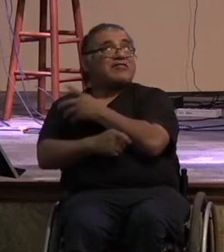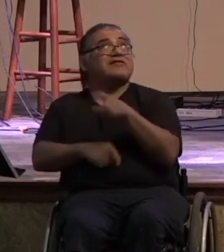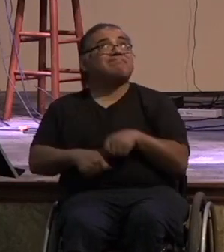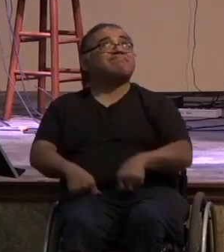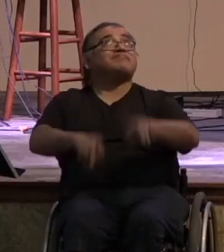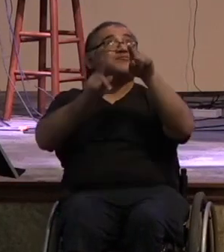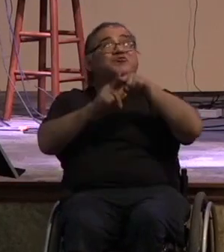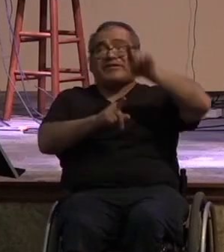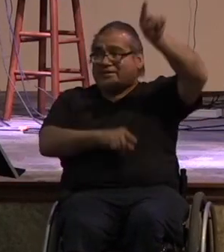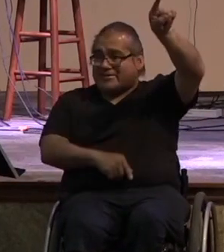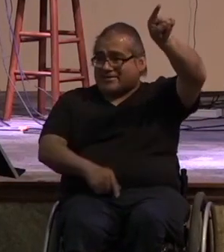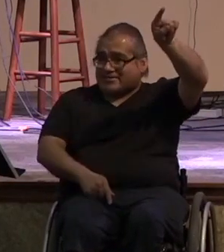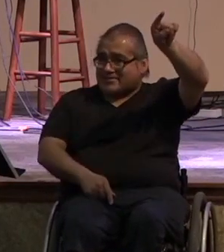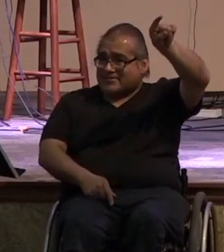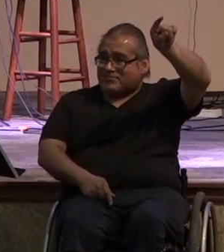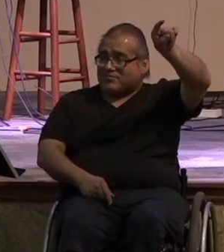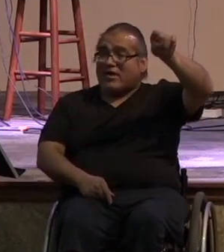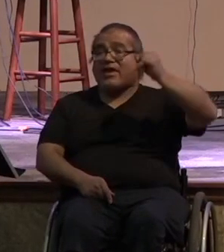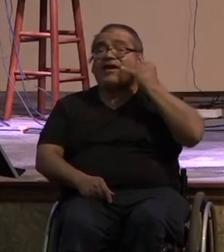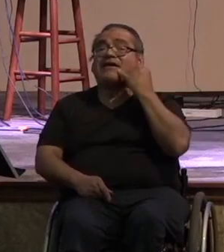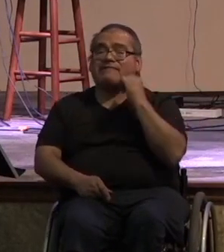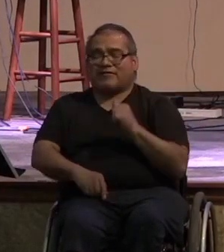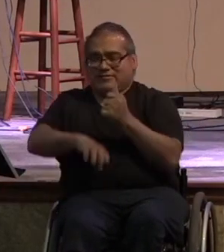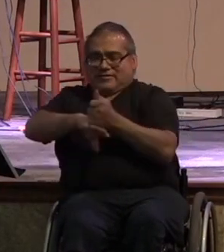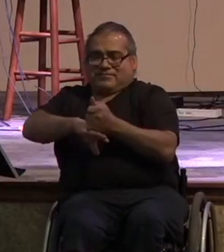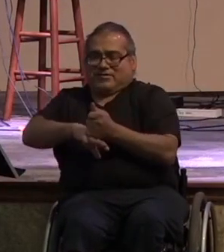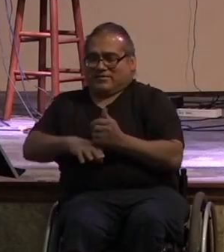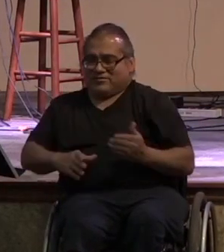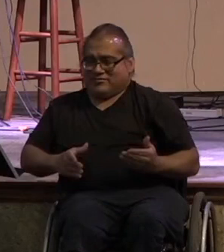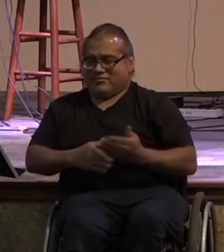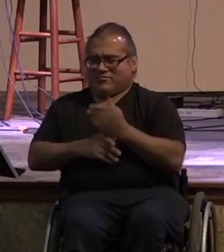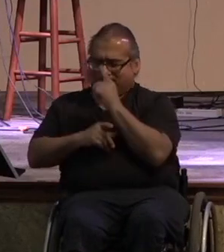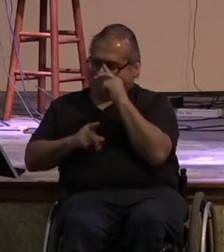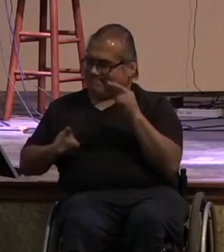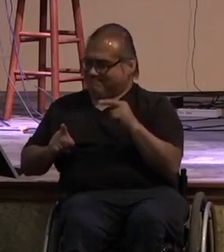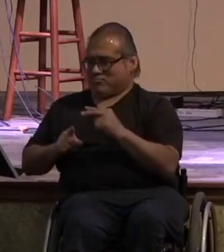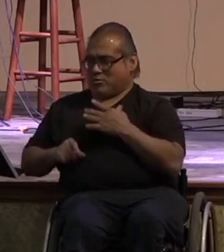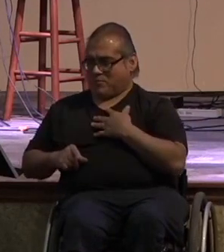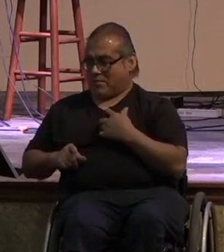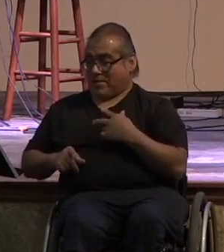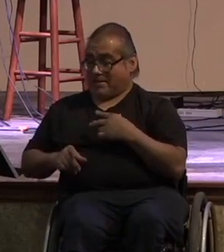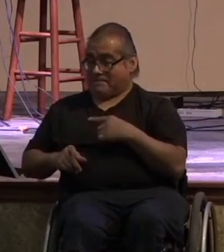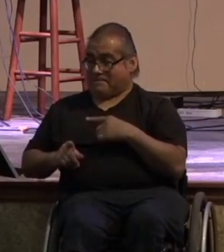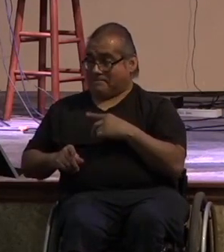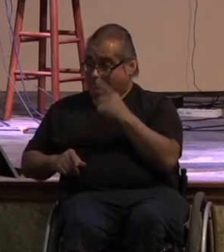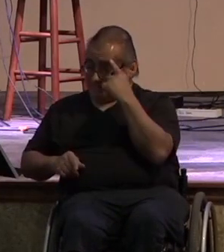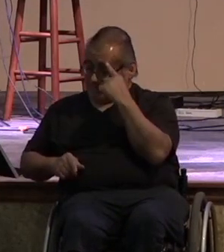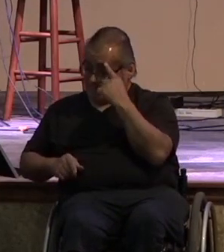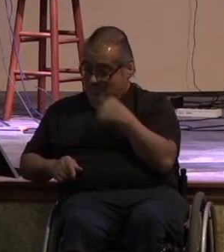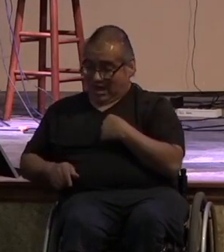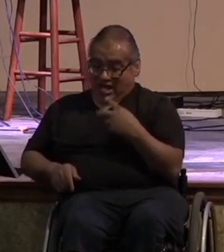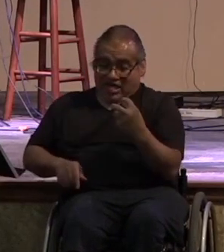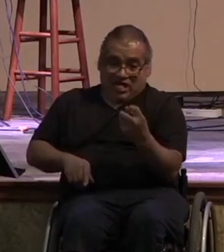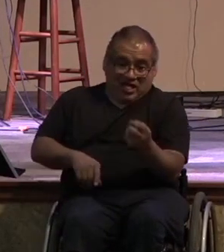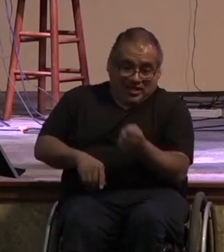so if i reframe that in my mind these topics become easier because it's not me holding